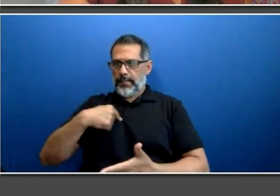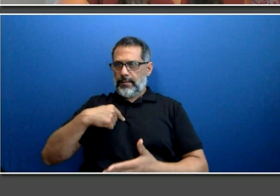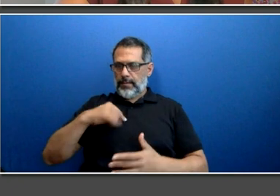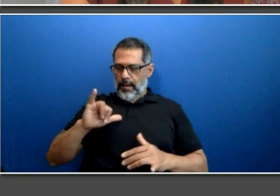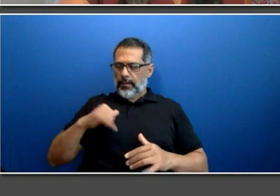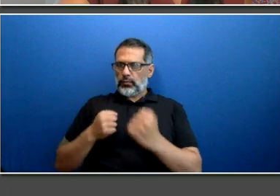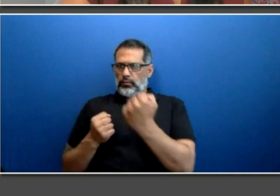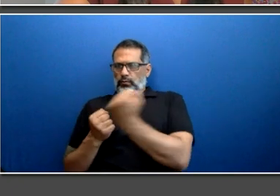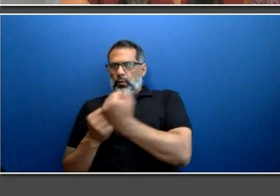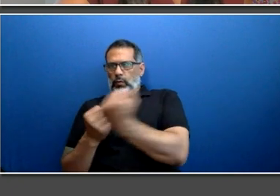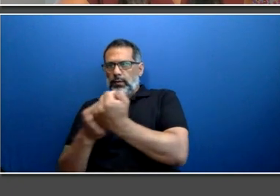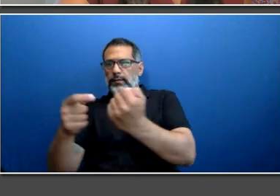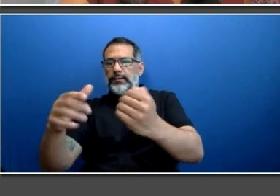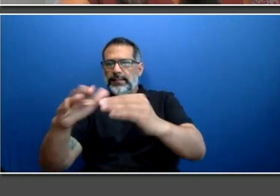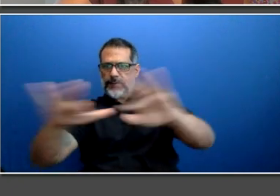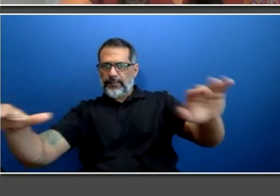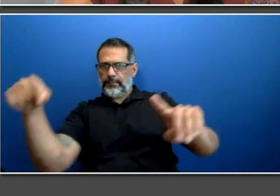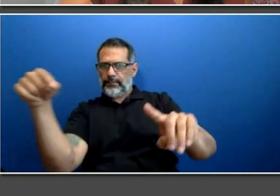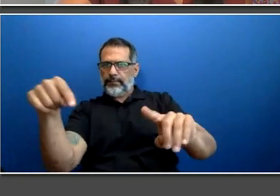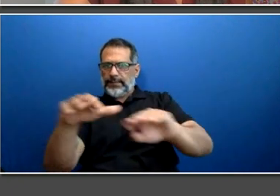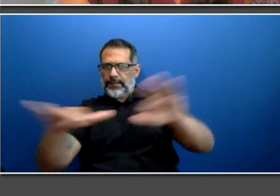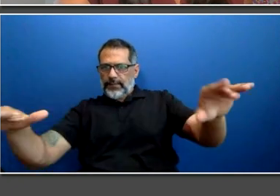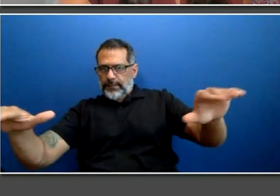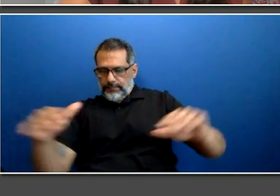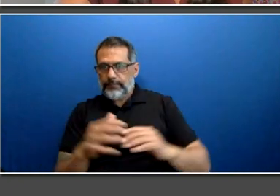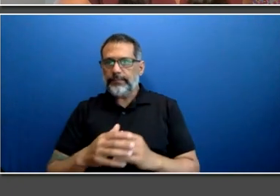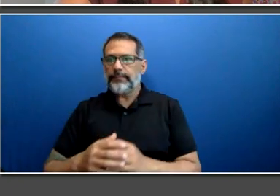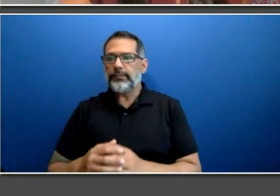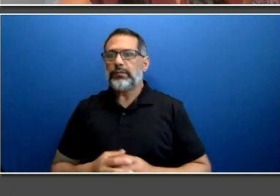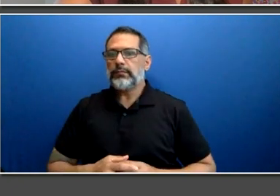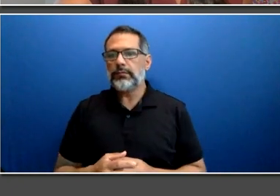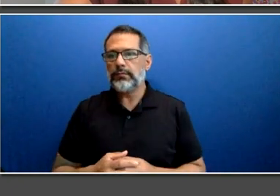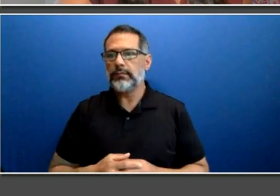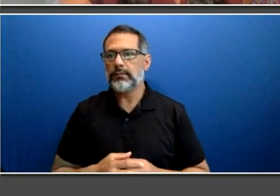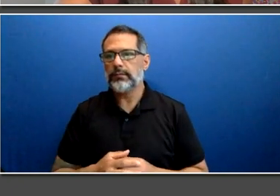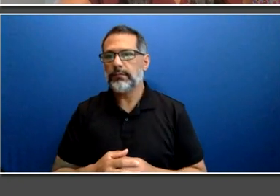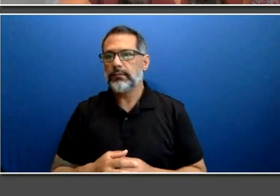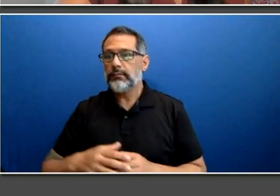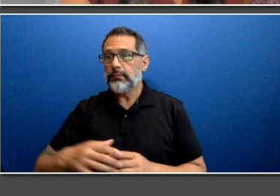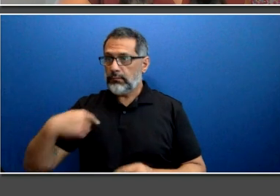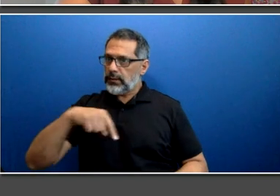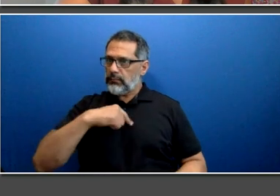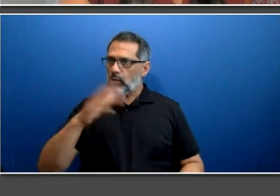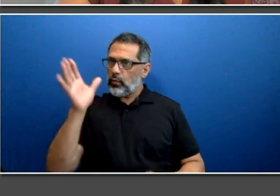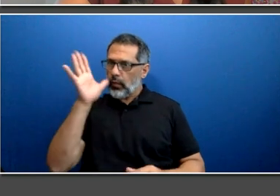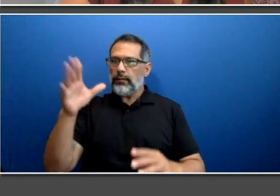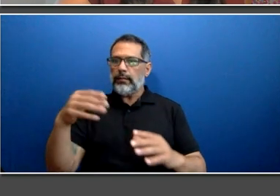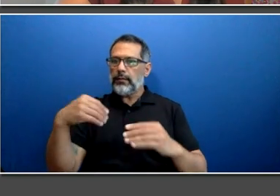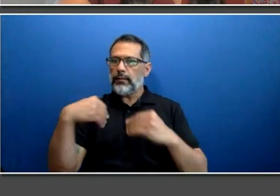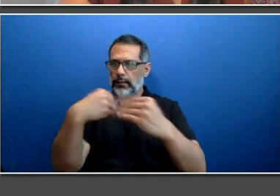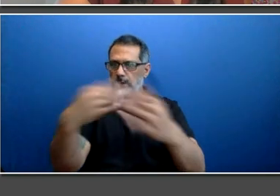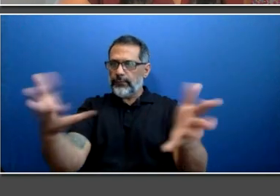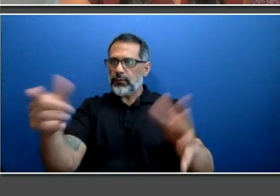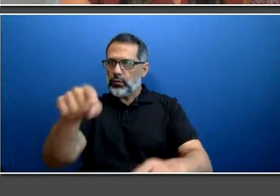similar survey will be offered to you again to measure the effectiveness of how we advertise our jobs. Know that